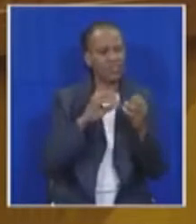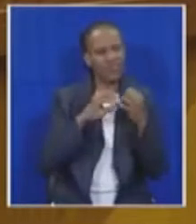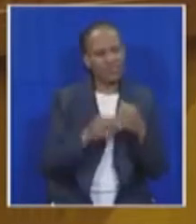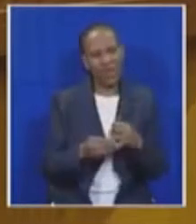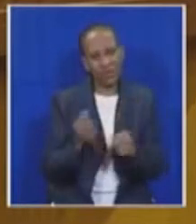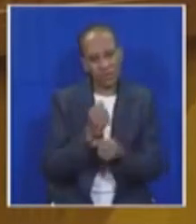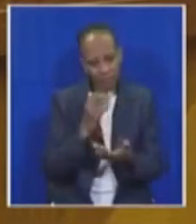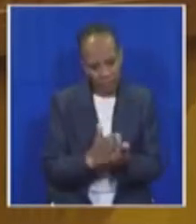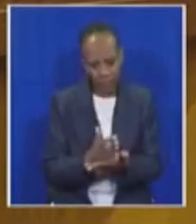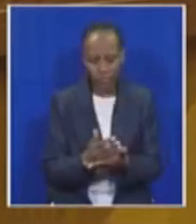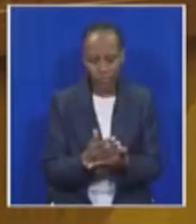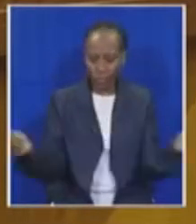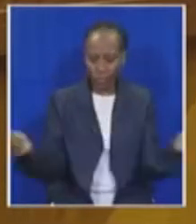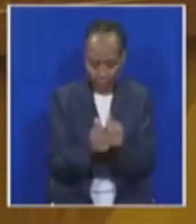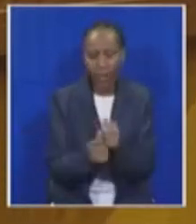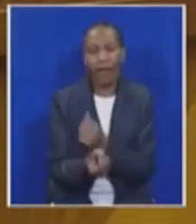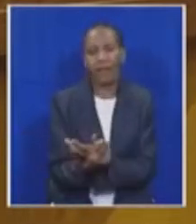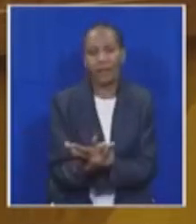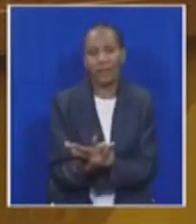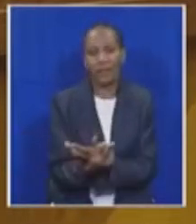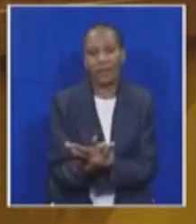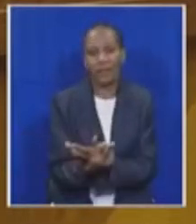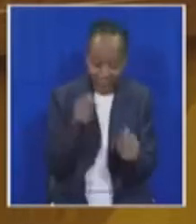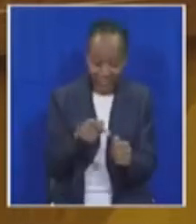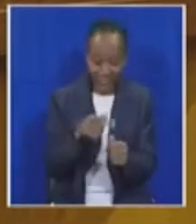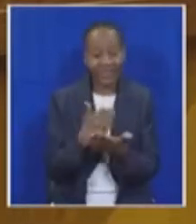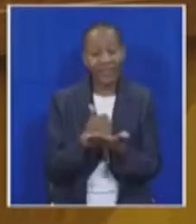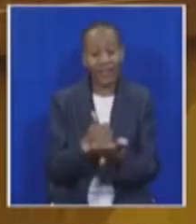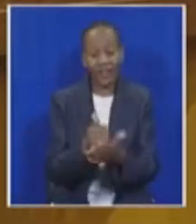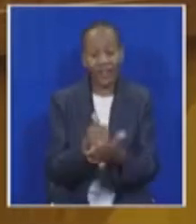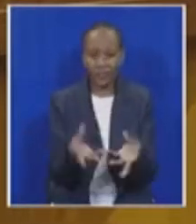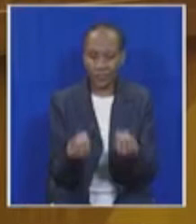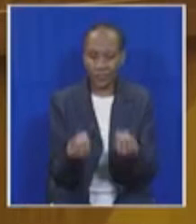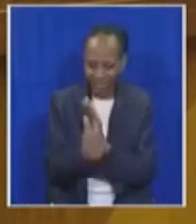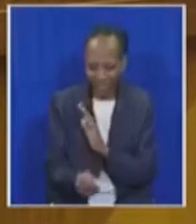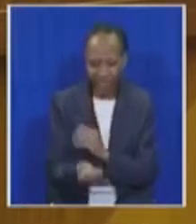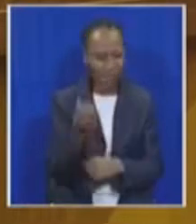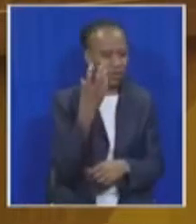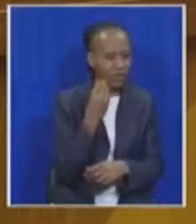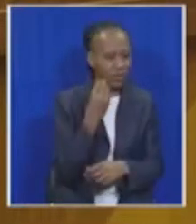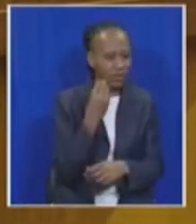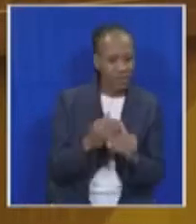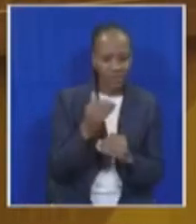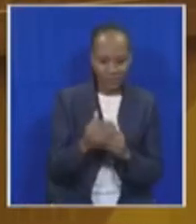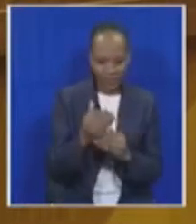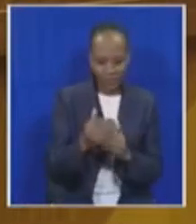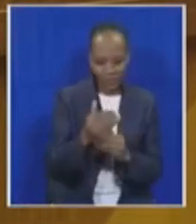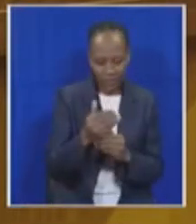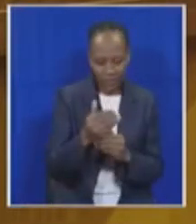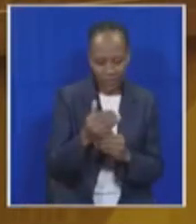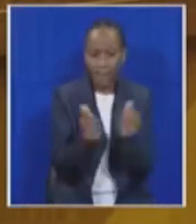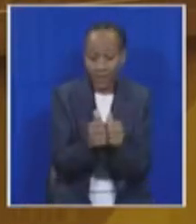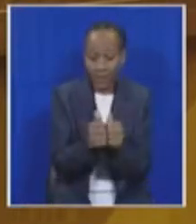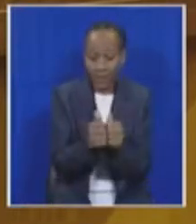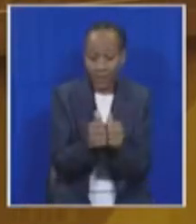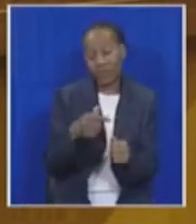create sustainable partnerships, partnerships that will provide skills and experience. For successful models and partnership, of